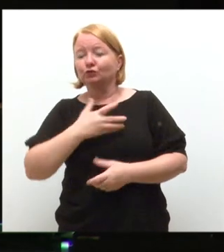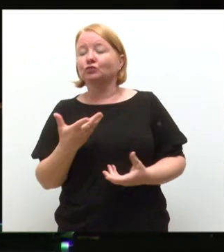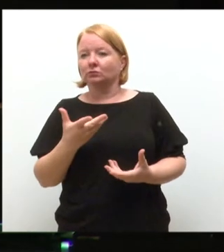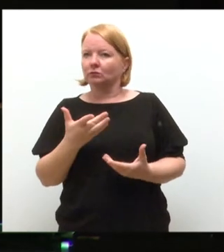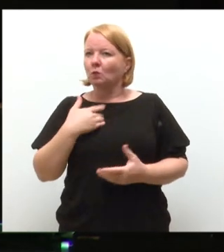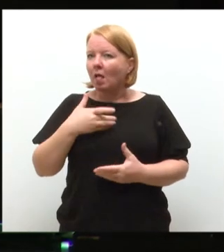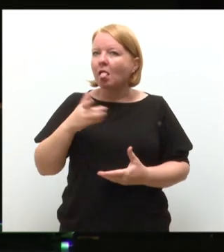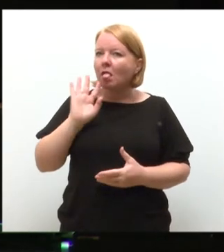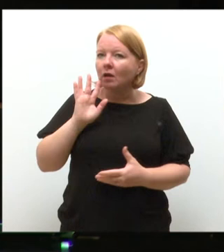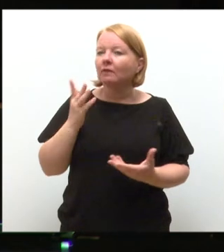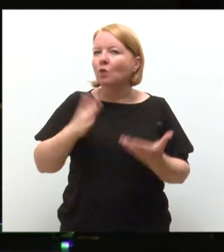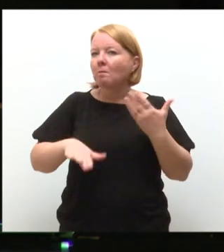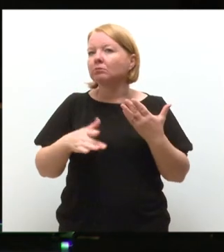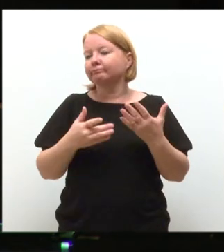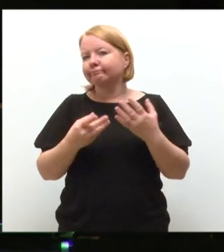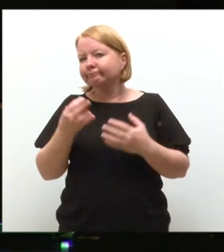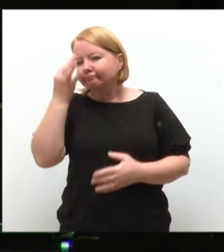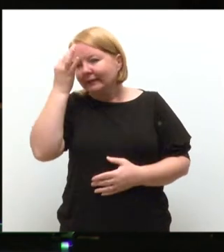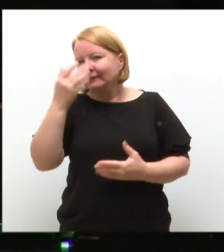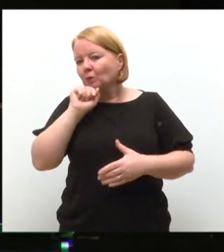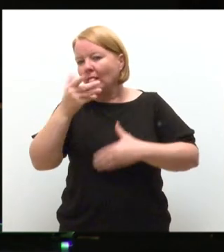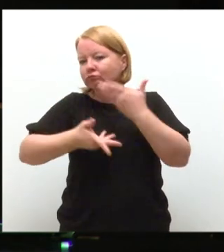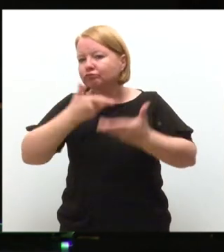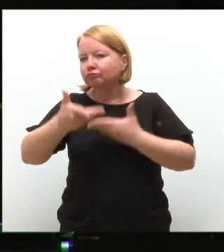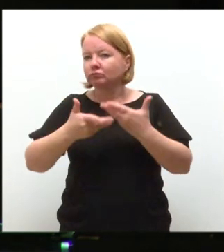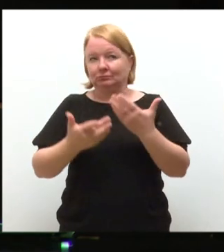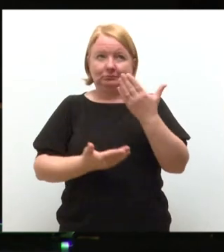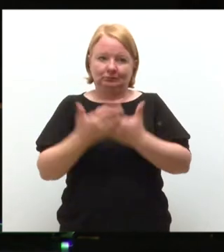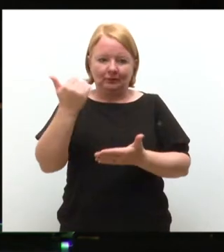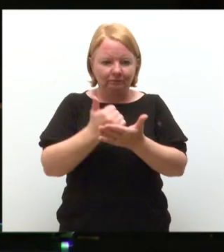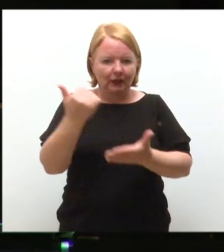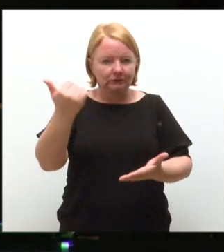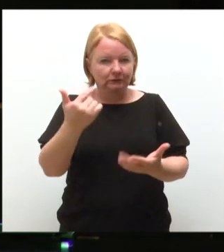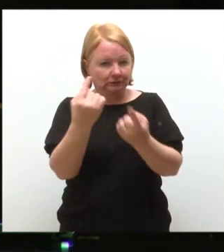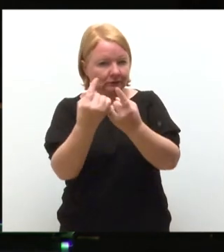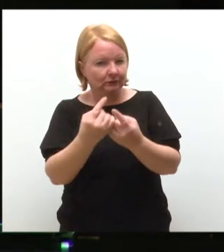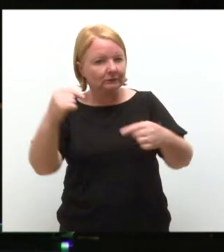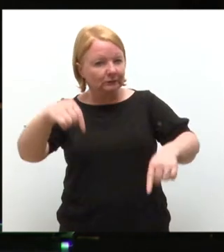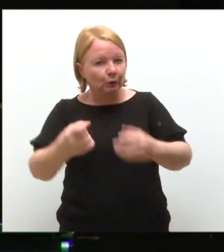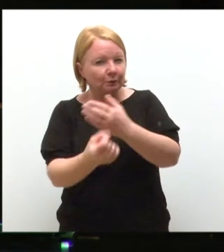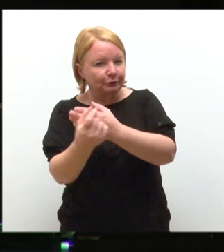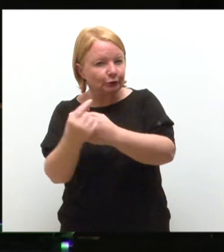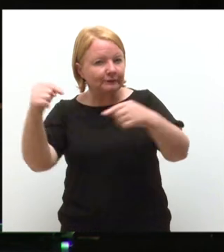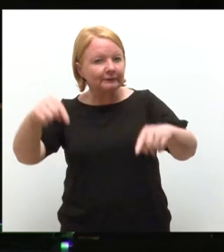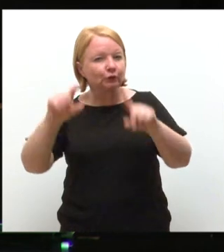over the next few minutes all the great things that you have the opportunity to do here in the university.